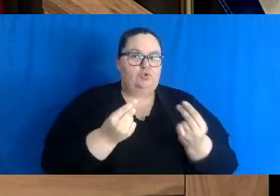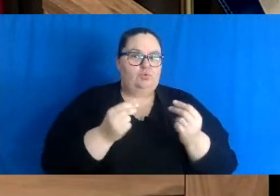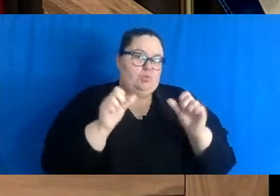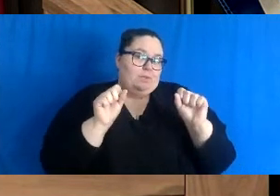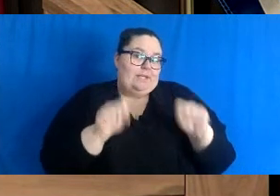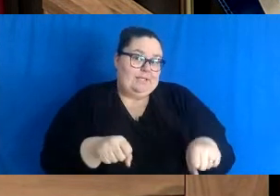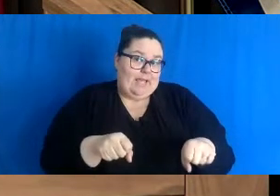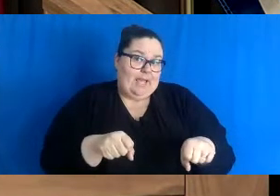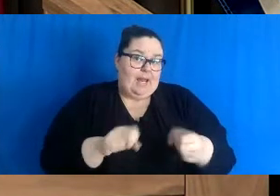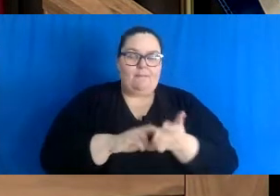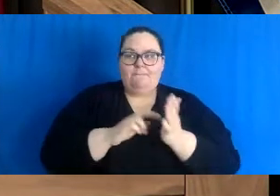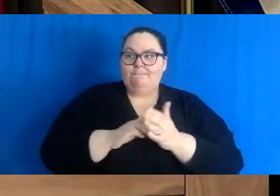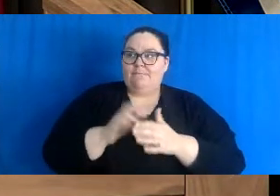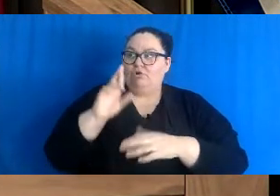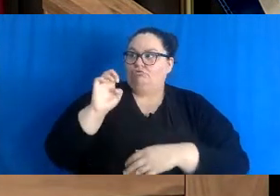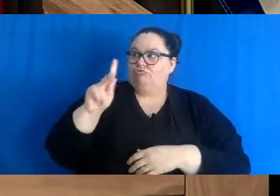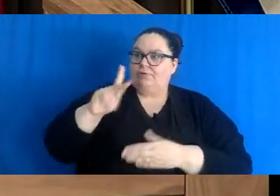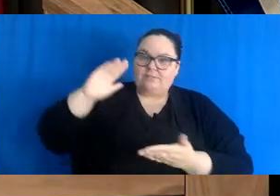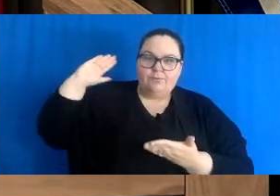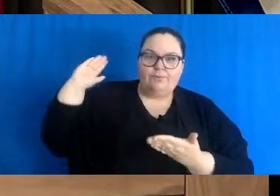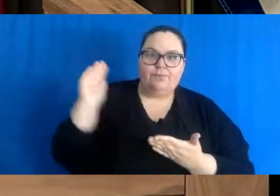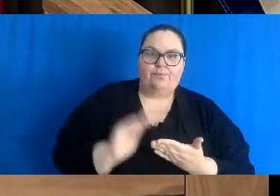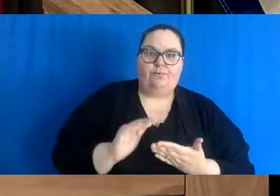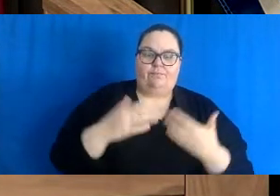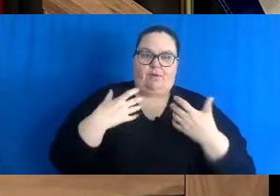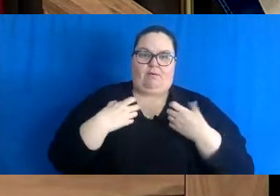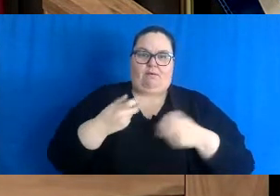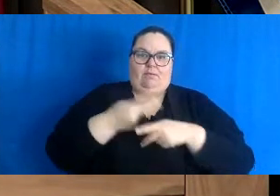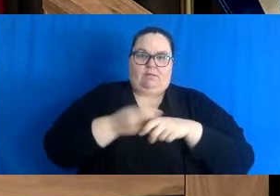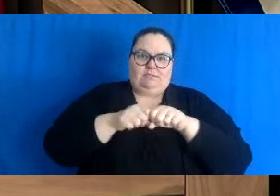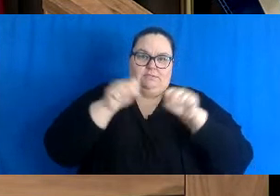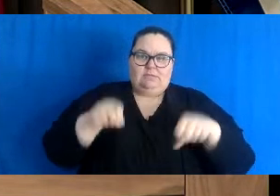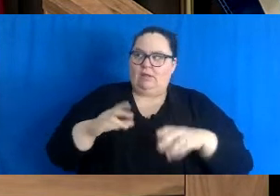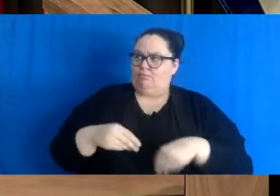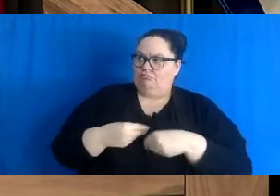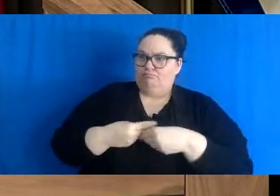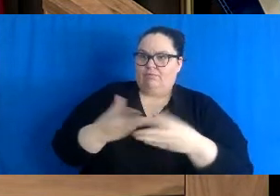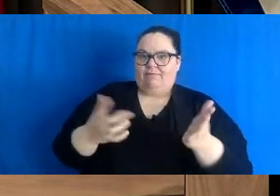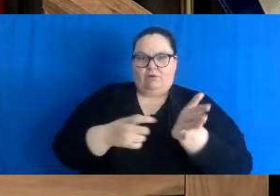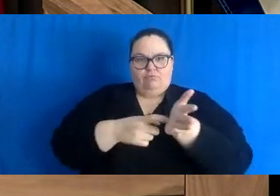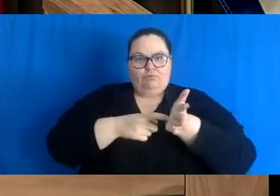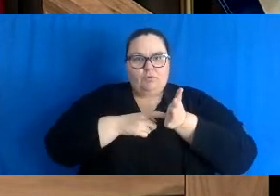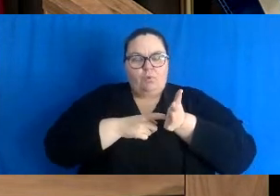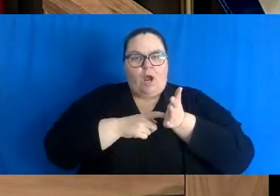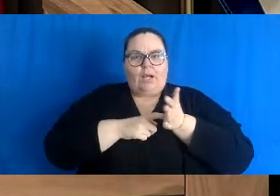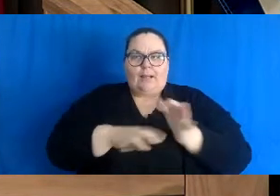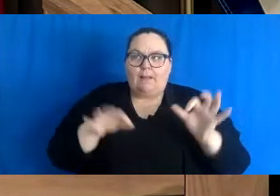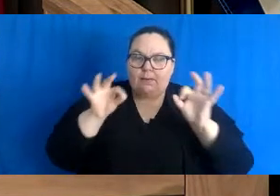to our healthcare system, and to ensure we can continue to provide essential and critical services.